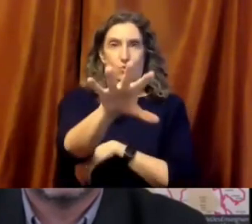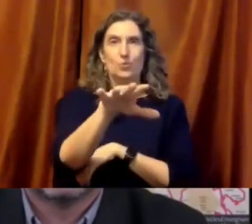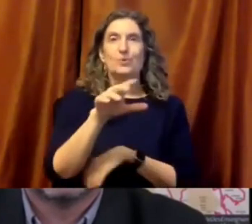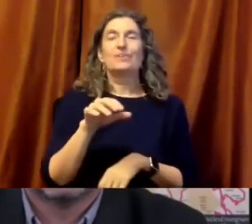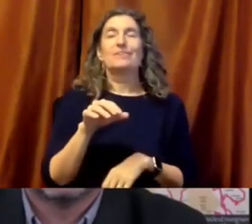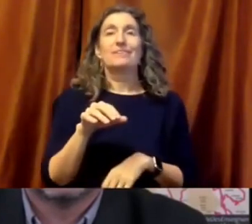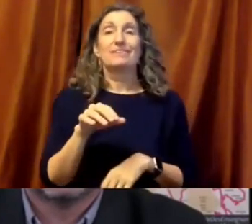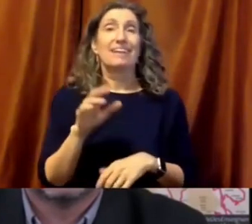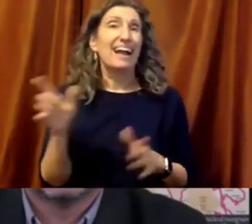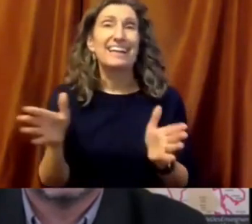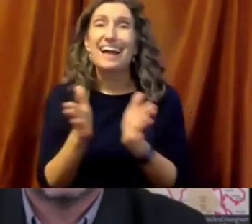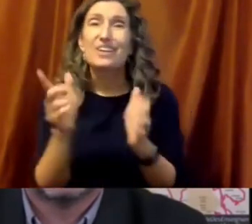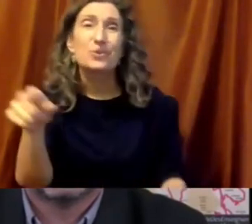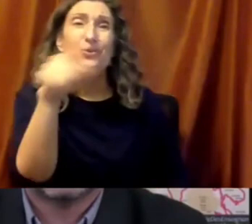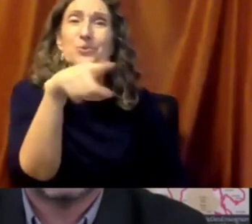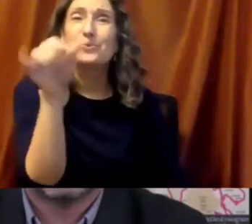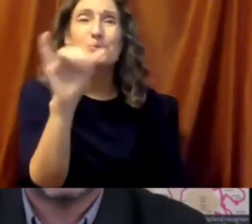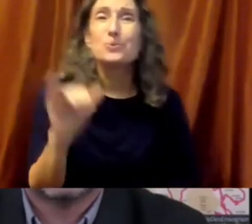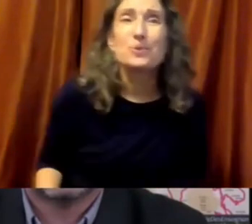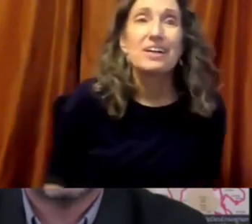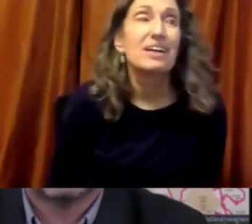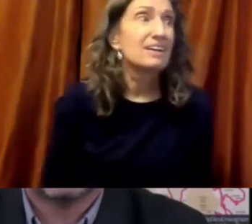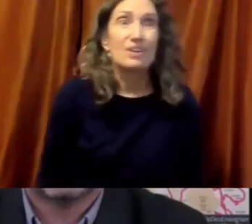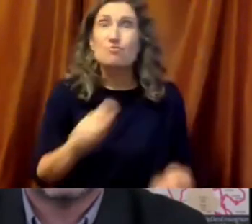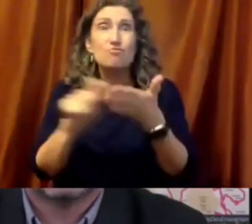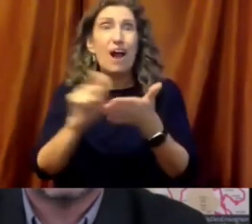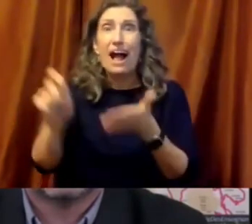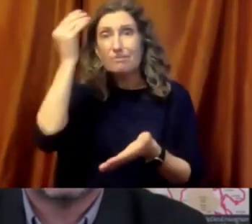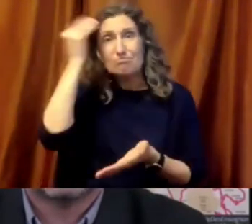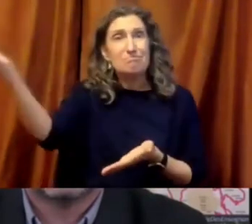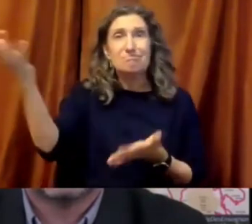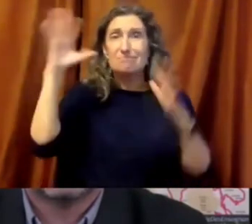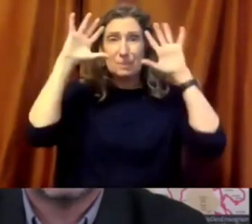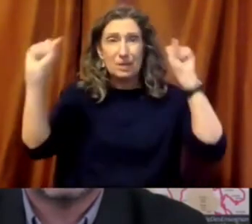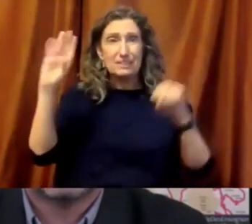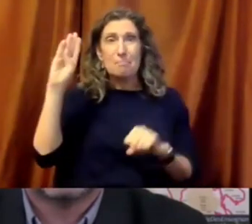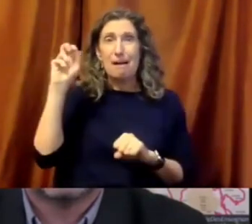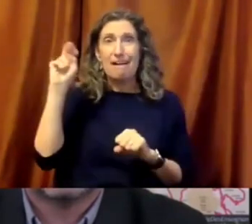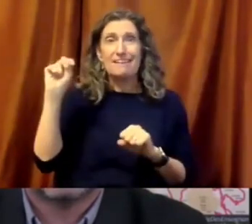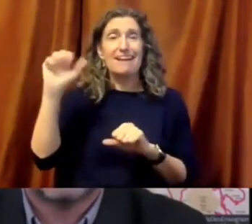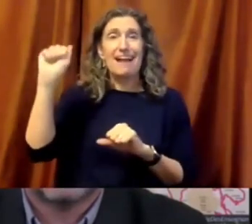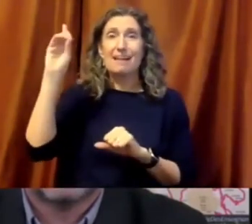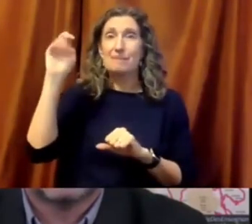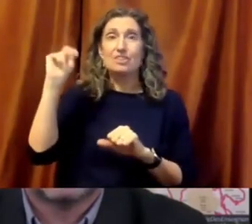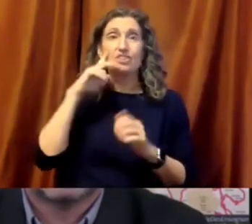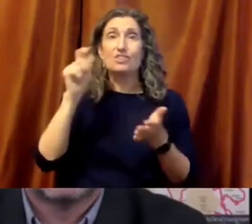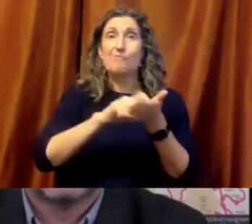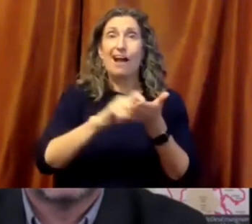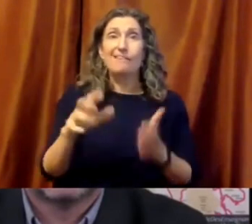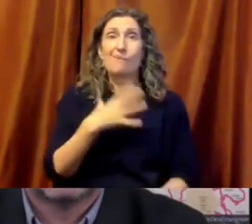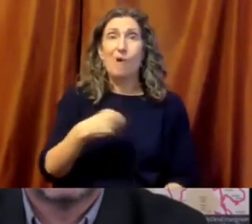his team. And other people, I encourage you to write to the Biden administration